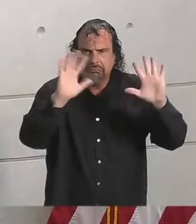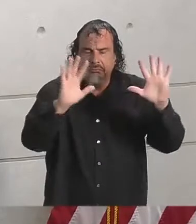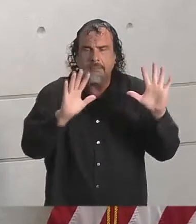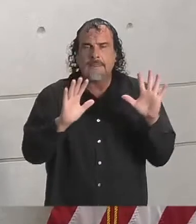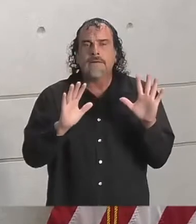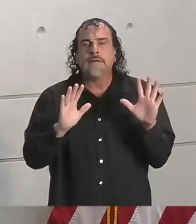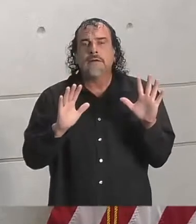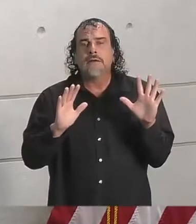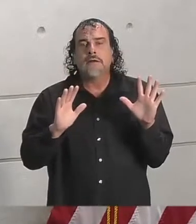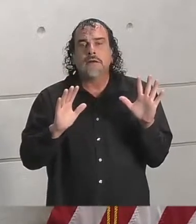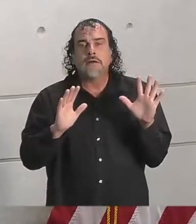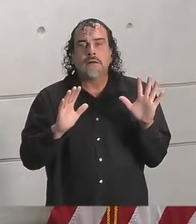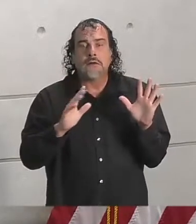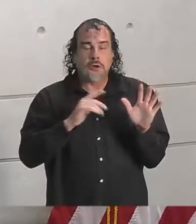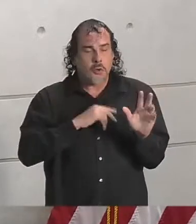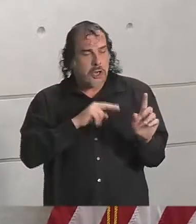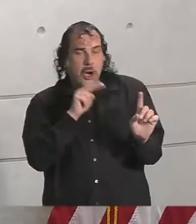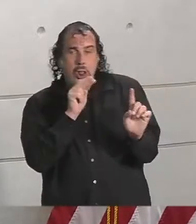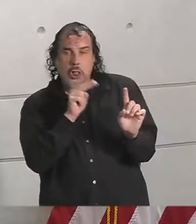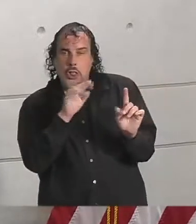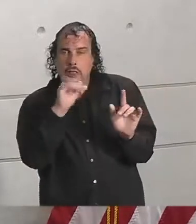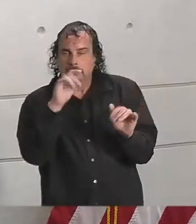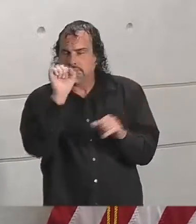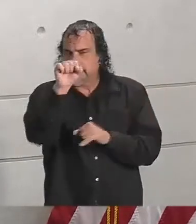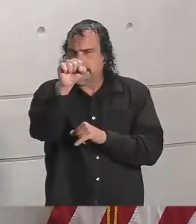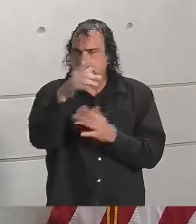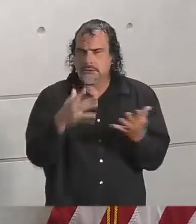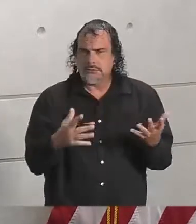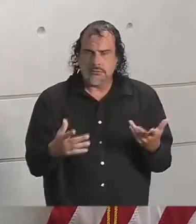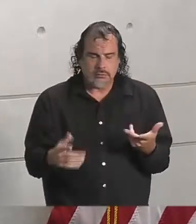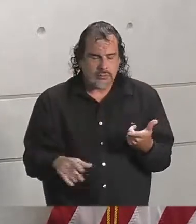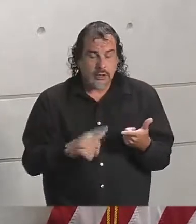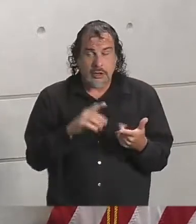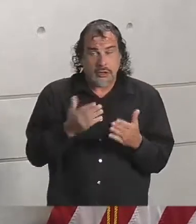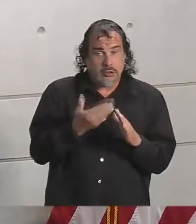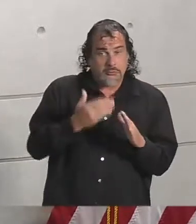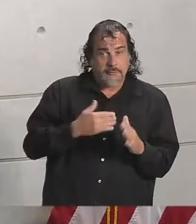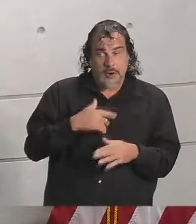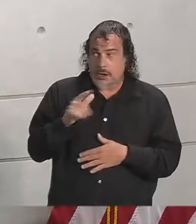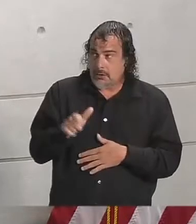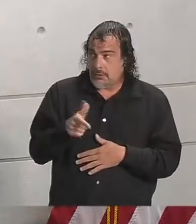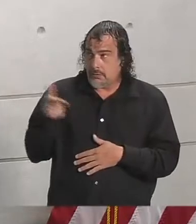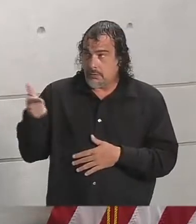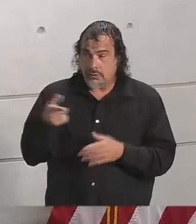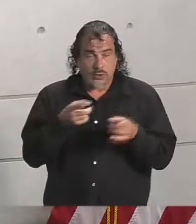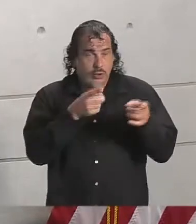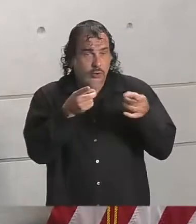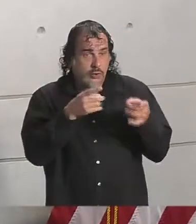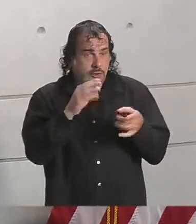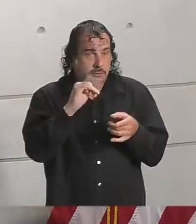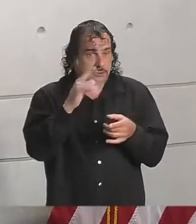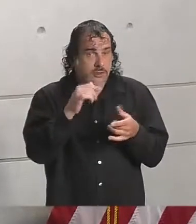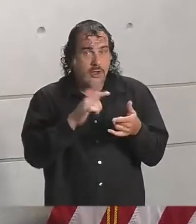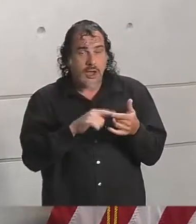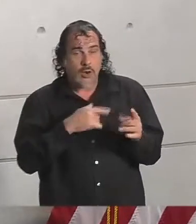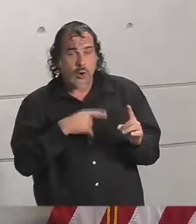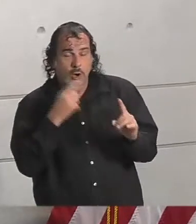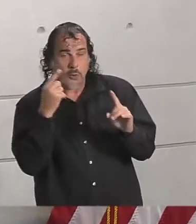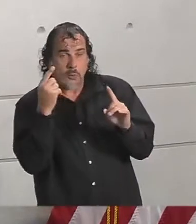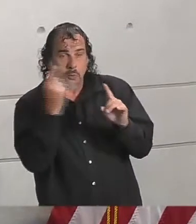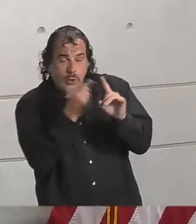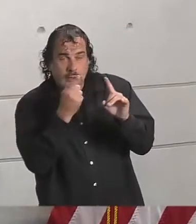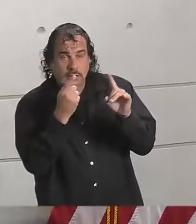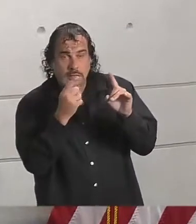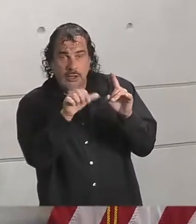certainly something that we are monitoring. Before I turn it over to Director Michelle, I do just want to point out